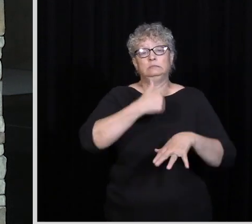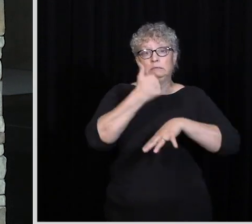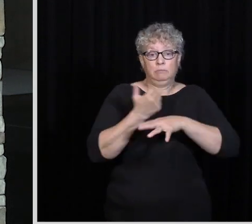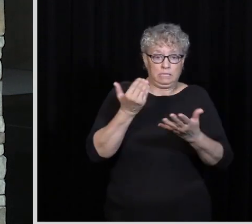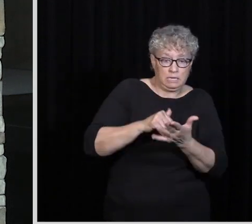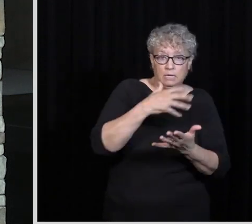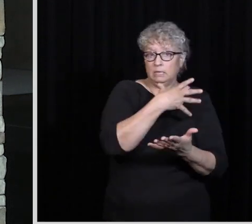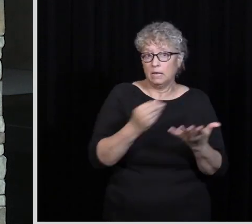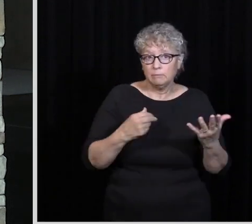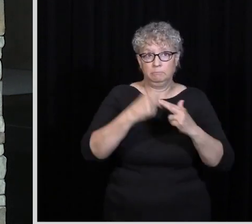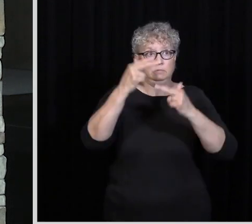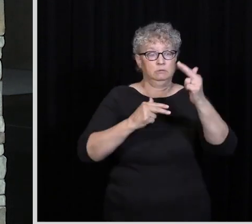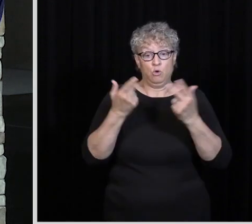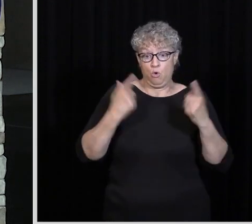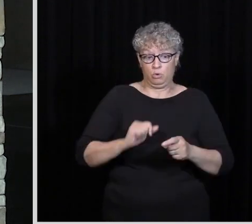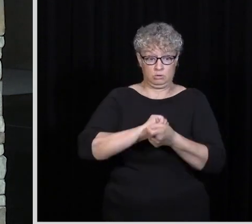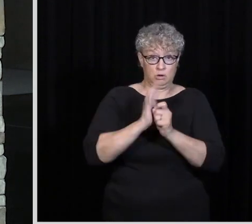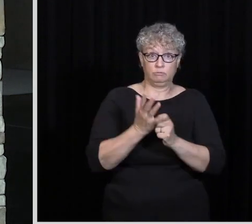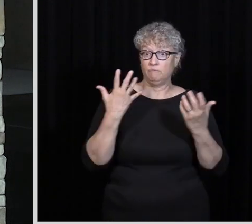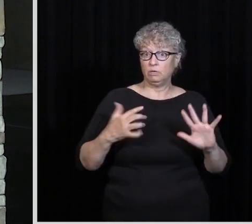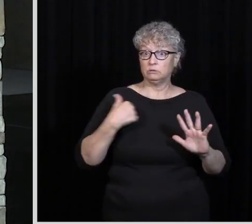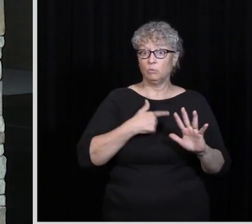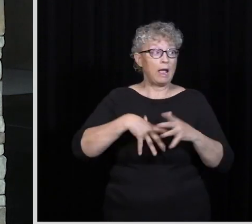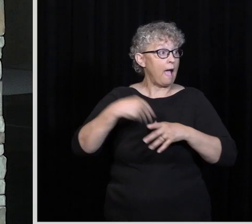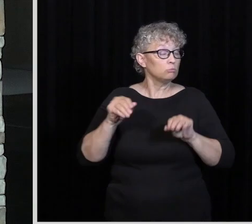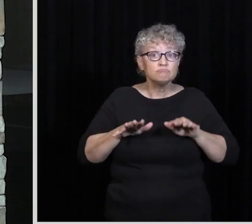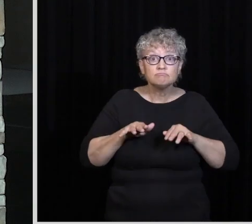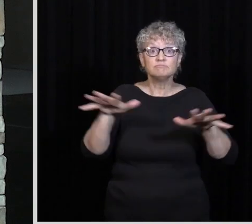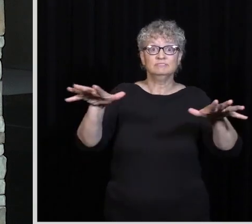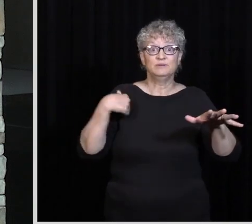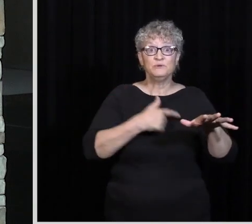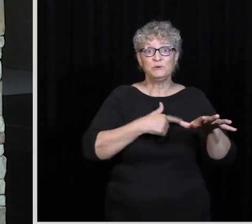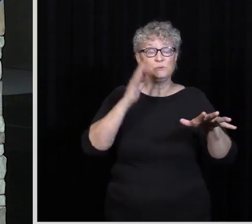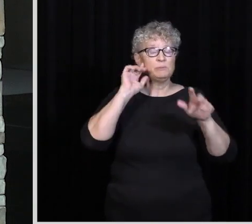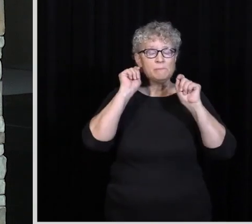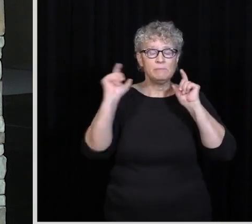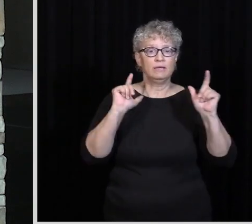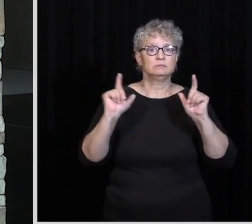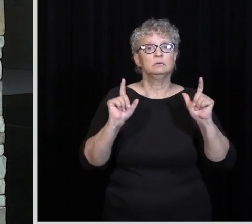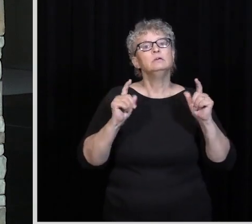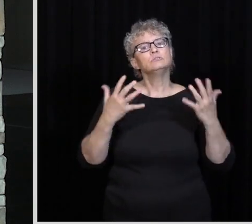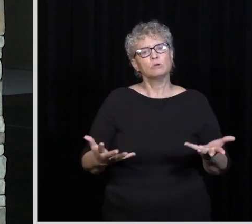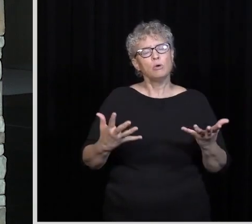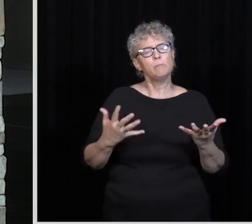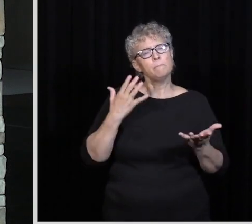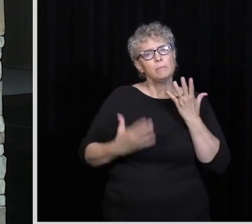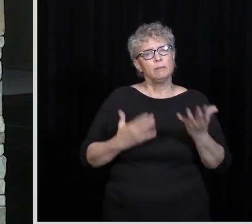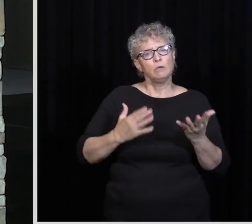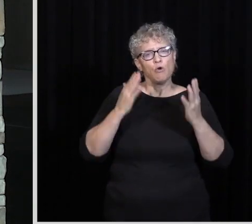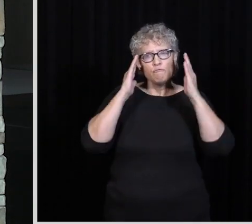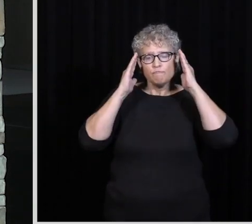And just when COVID's over and we're out there, we'll just, man, go off like a shot, and it's going to be amazing. And so start, maybe